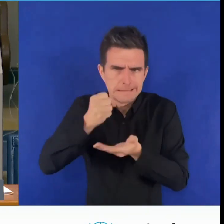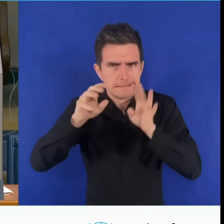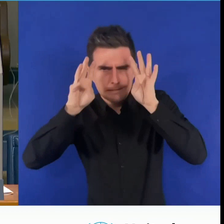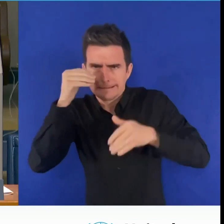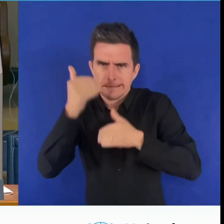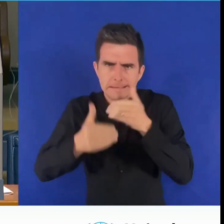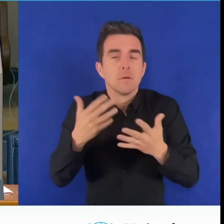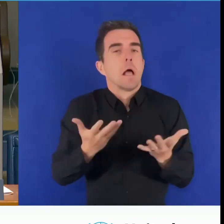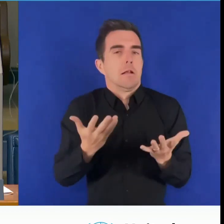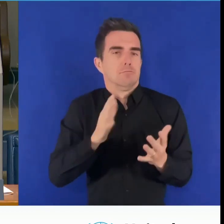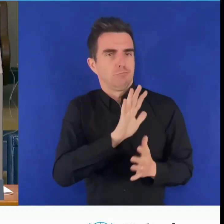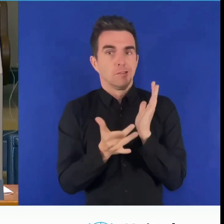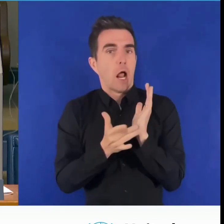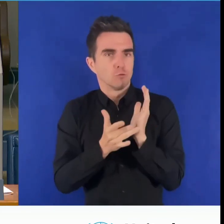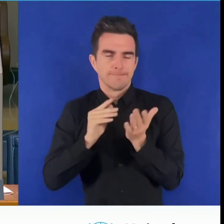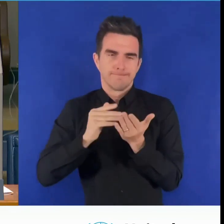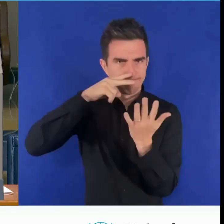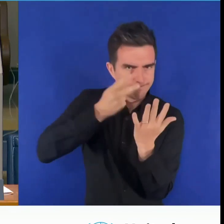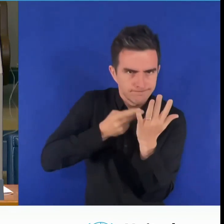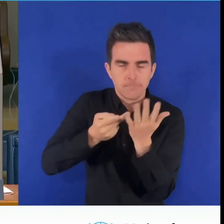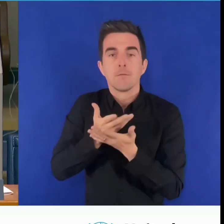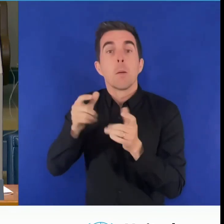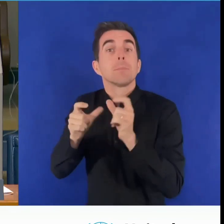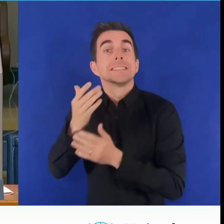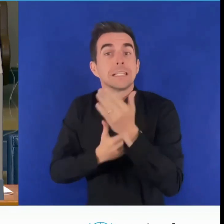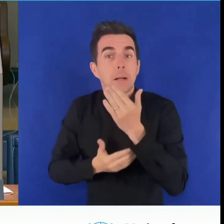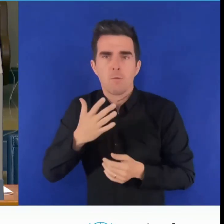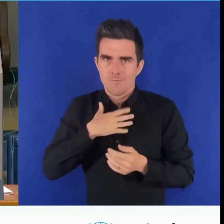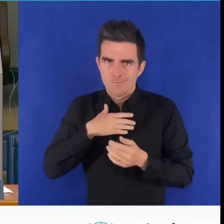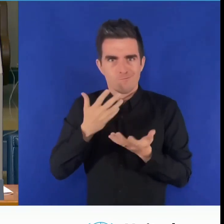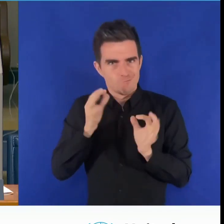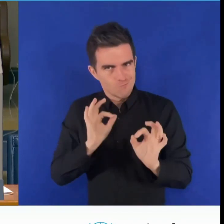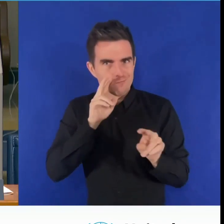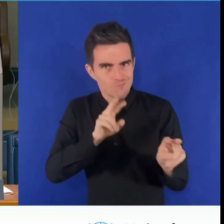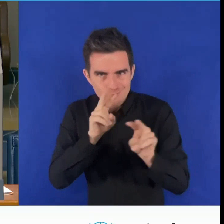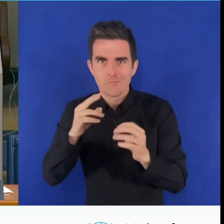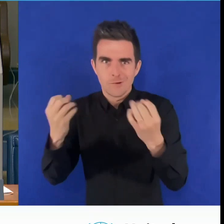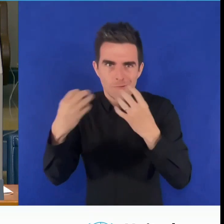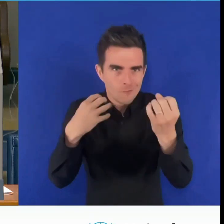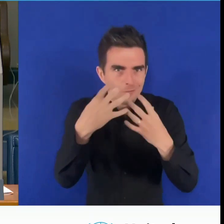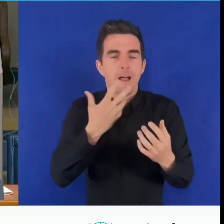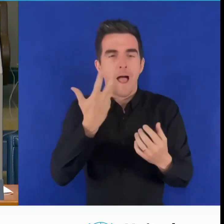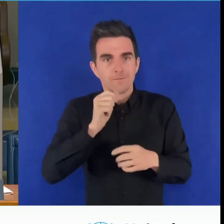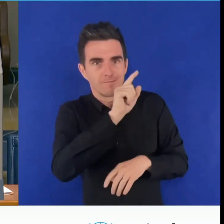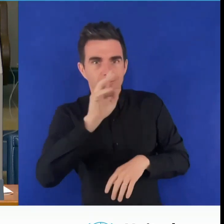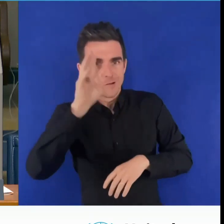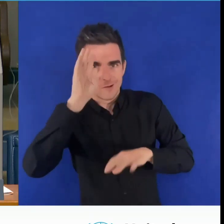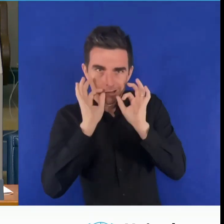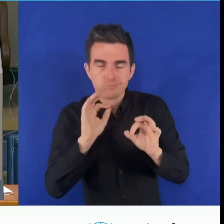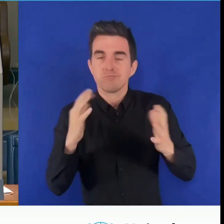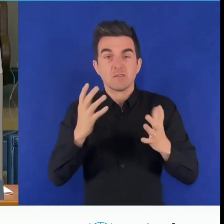cards to support access to essential services for persons with disabilities, the provision of early warnings to persons with